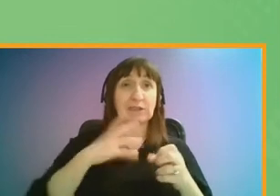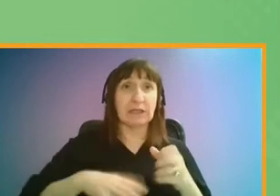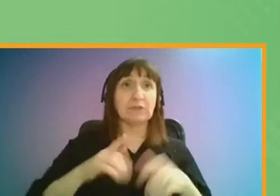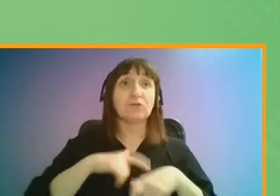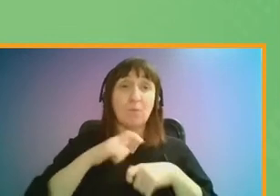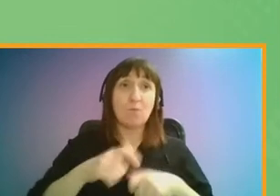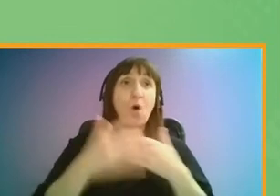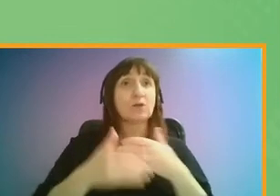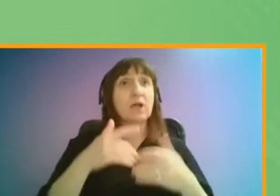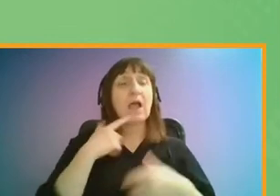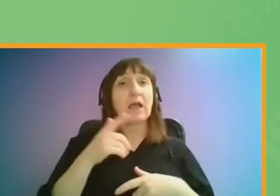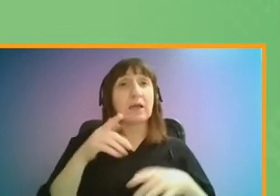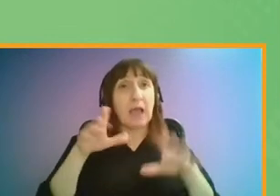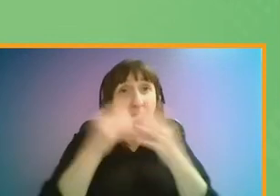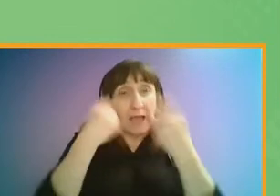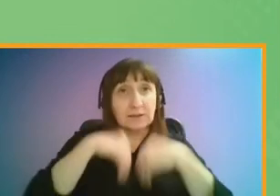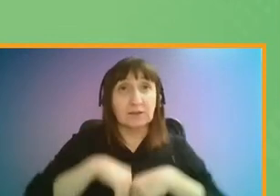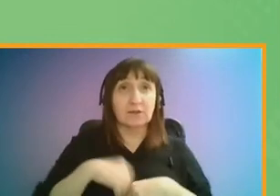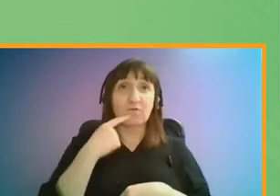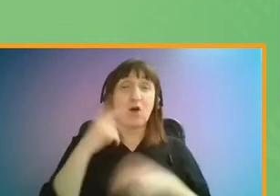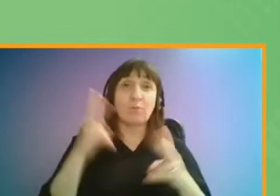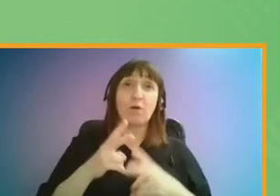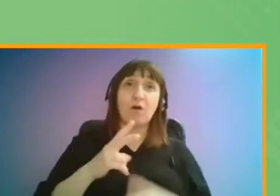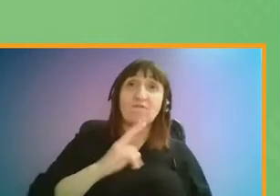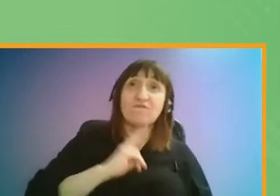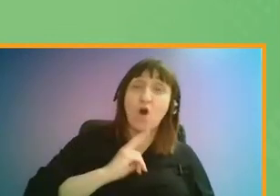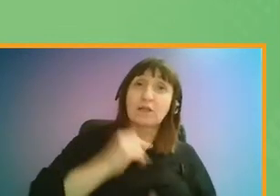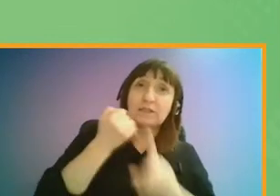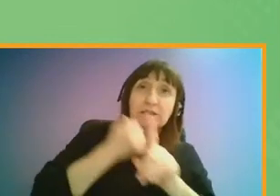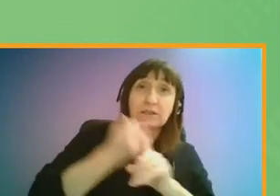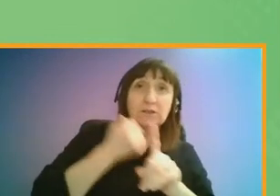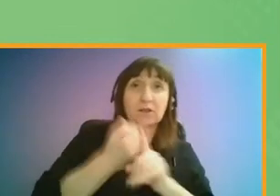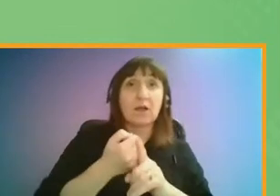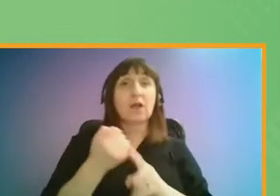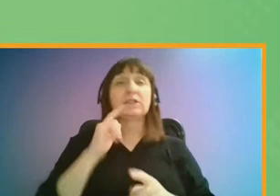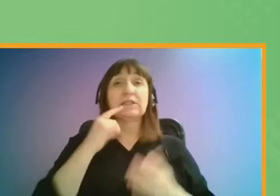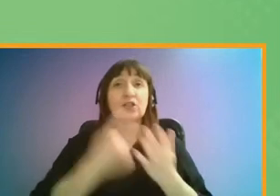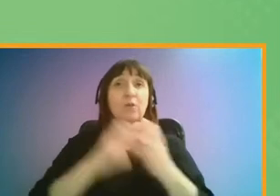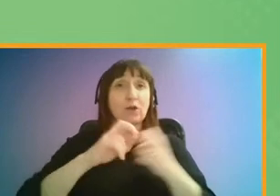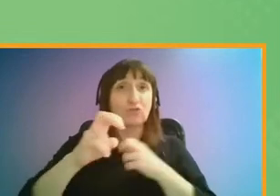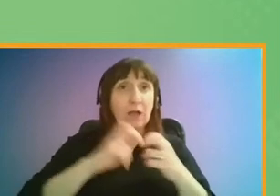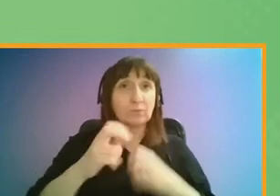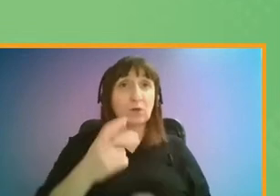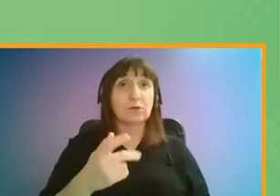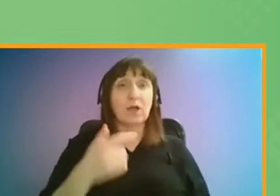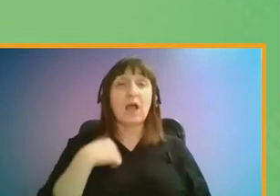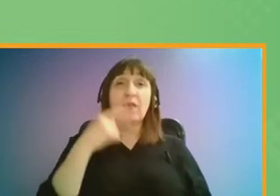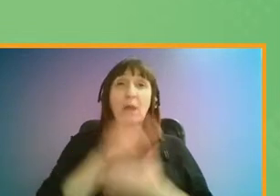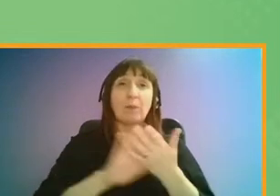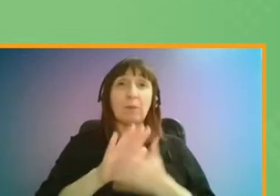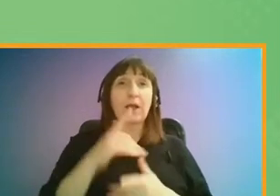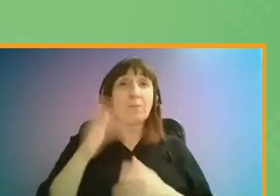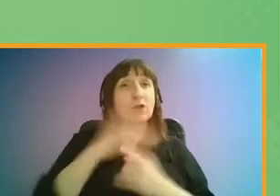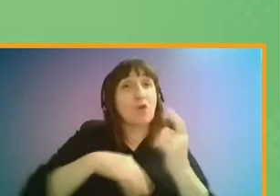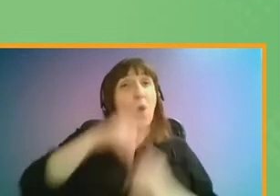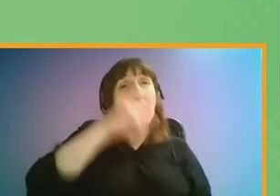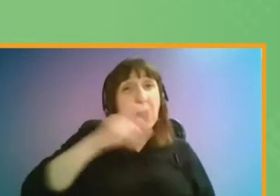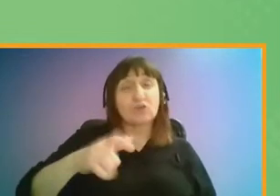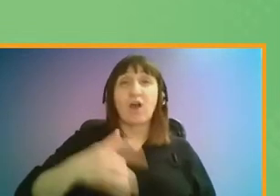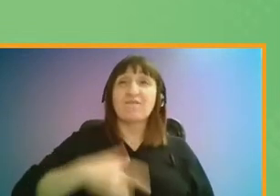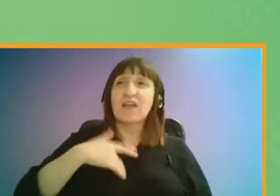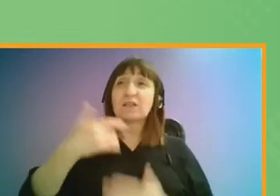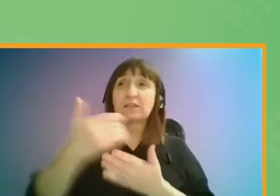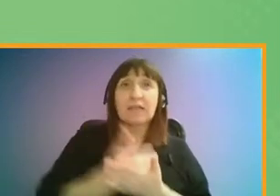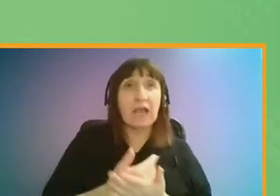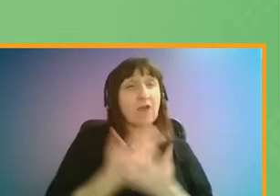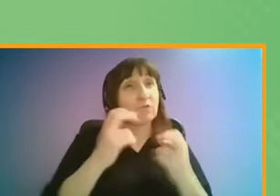more is done to gather insight from lesser heard voices when making decisions about transport and what people need. This way we can make sure all passengers feel safe when